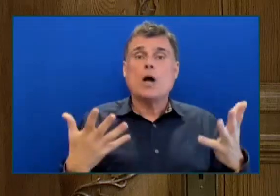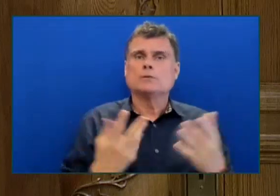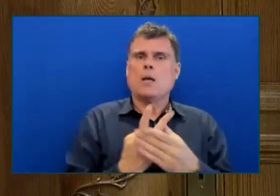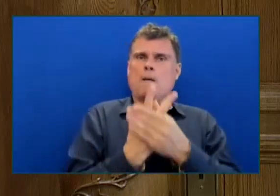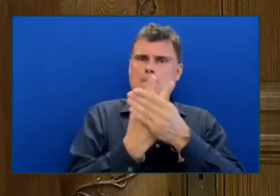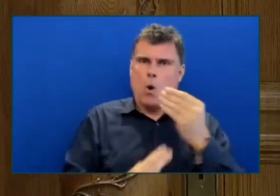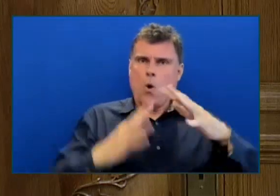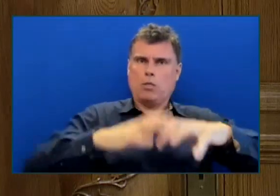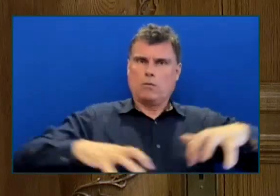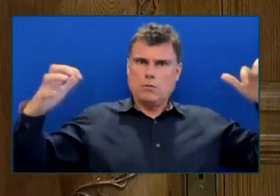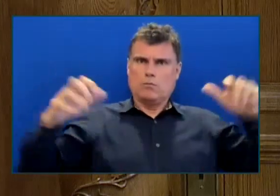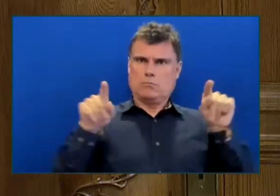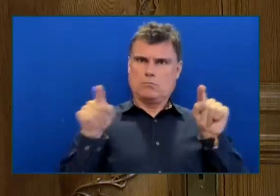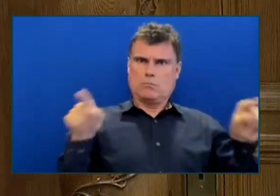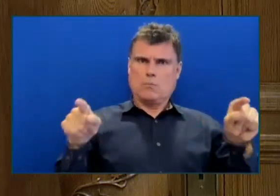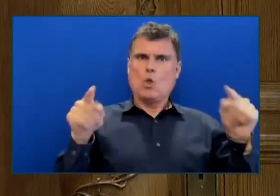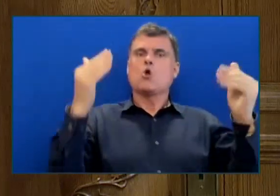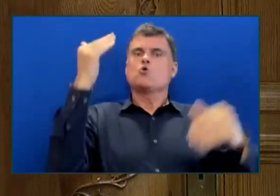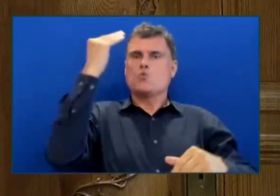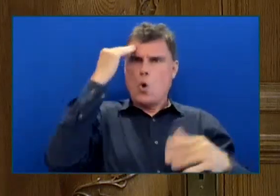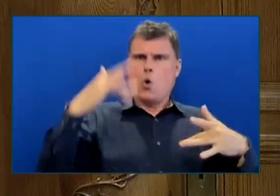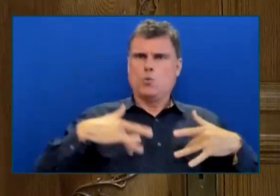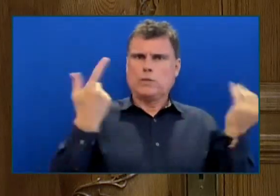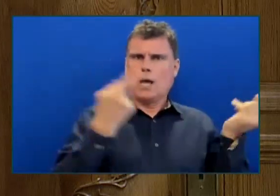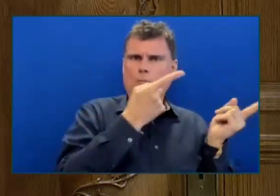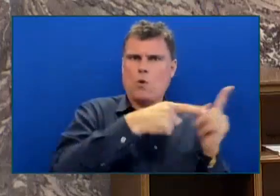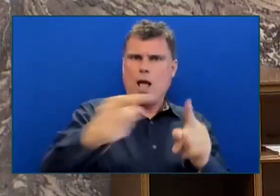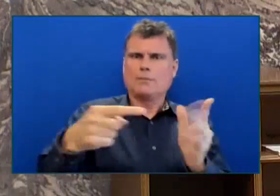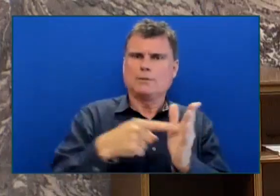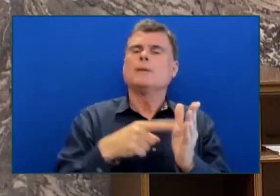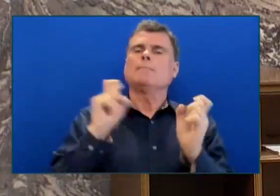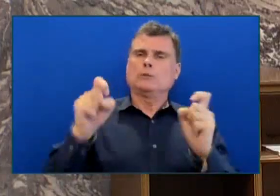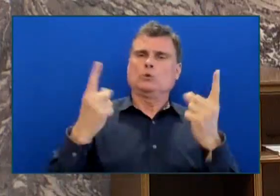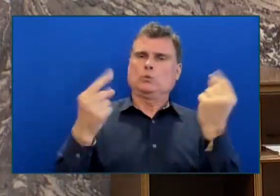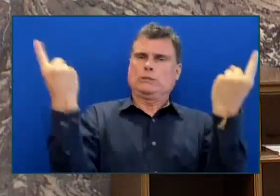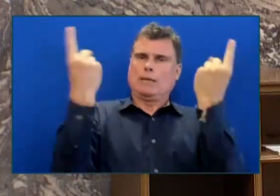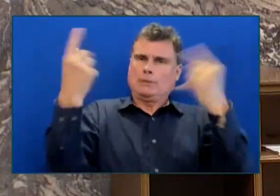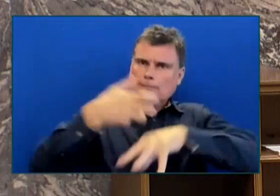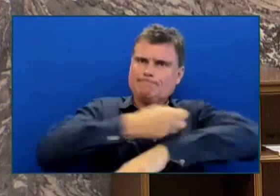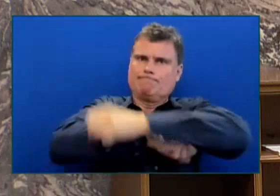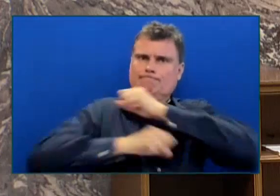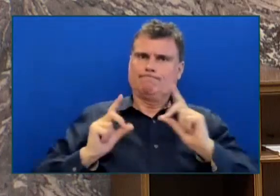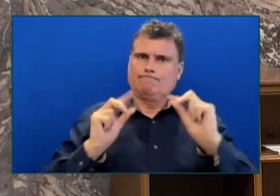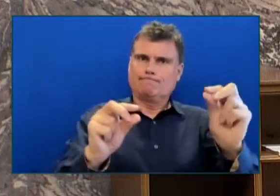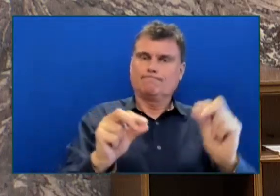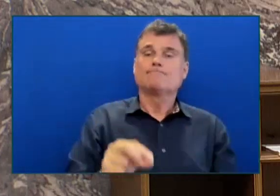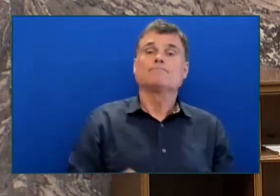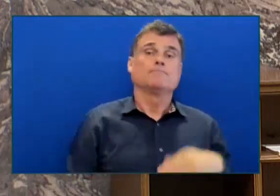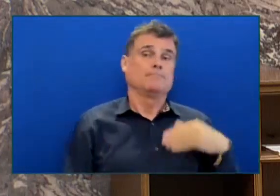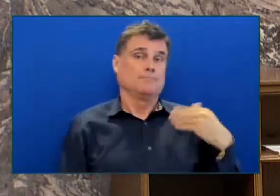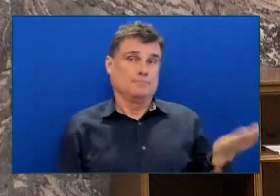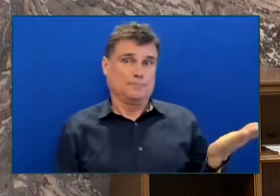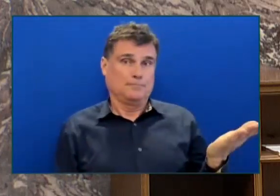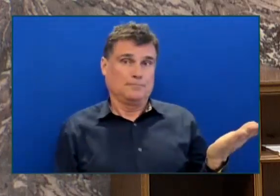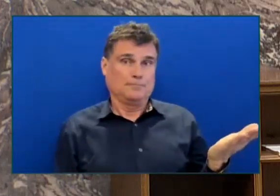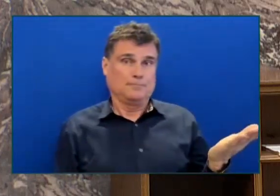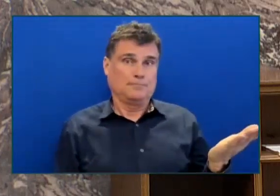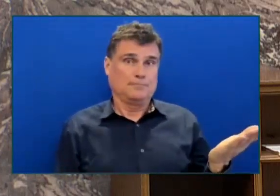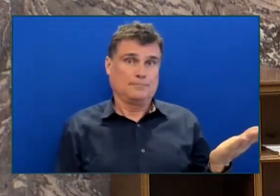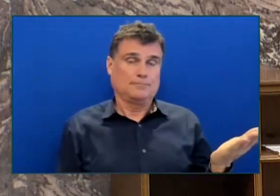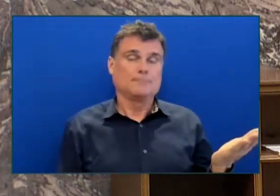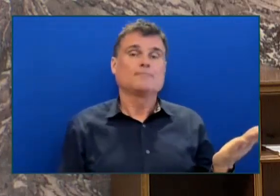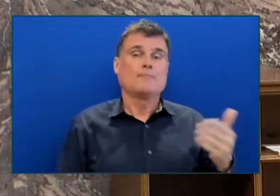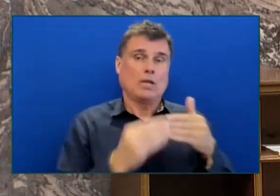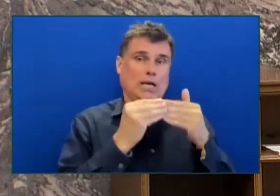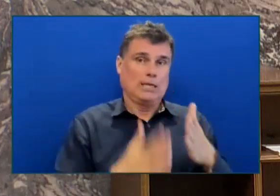Opposition House Leader. Thank you, Mr. Speaker. Well, the Premier continues to pretend that everything is fine, but